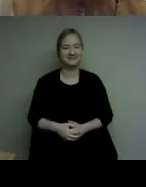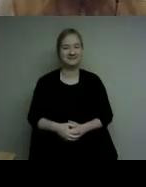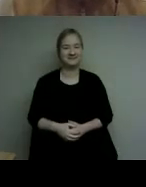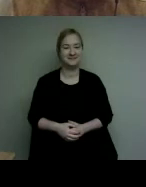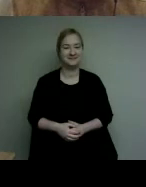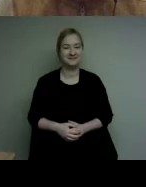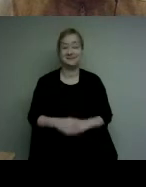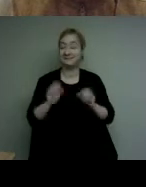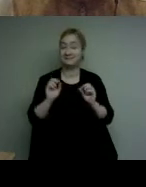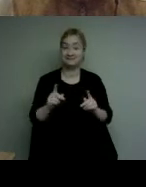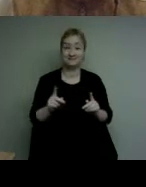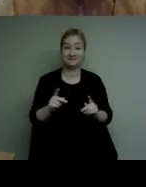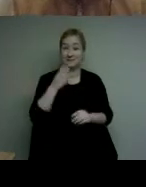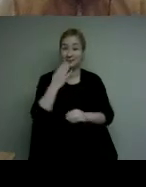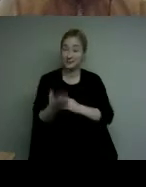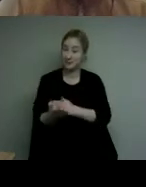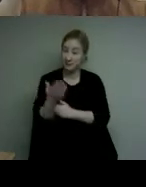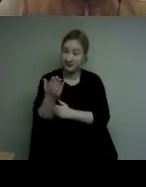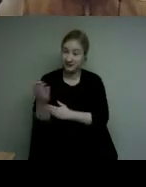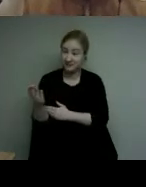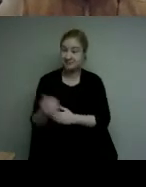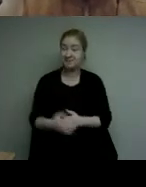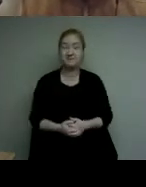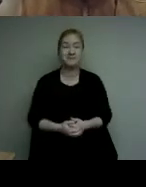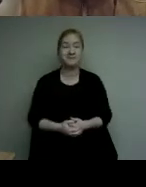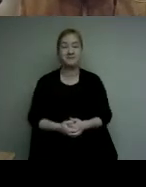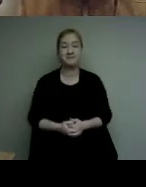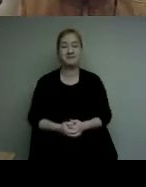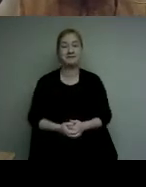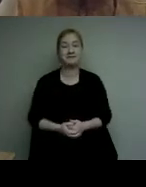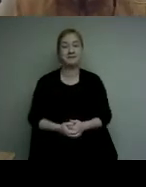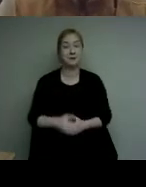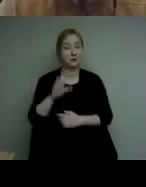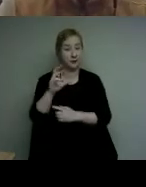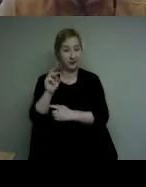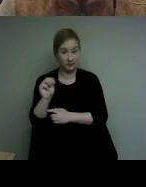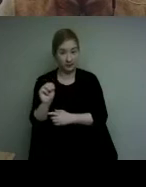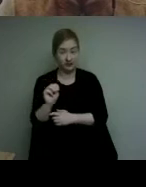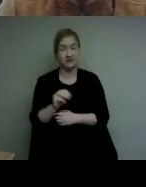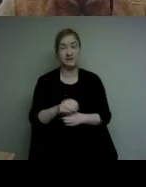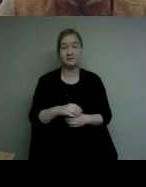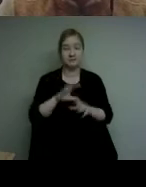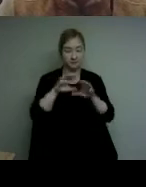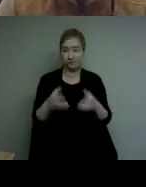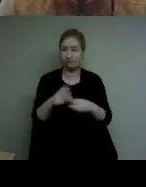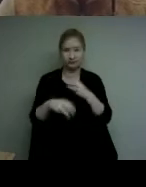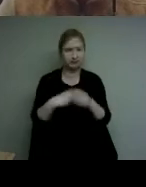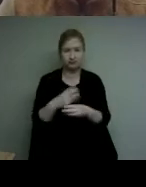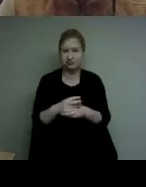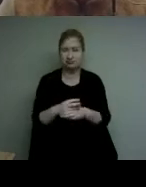all righty good morning everyone so creative mornings chapters around the world celebrate creative talent